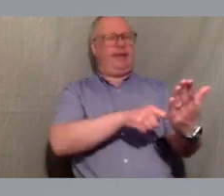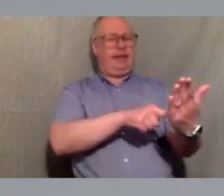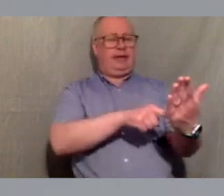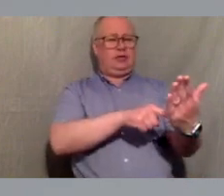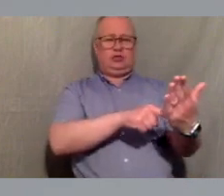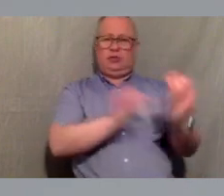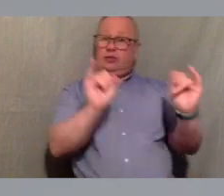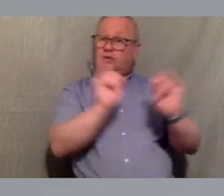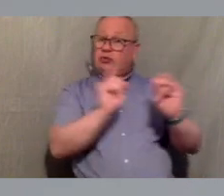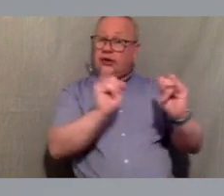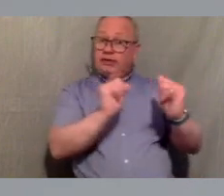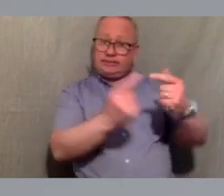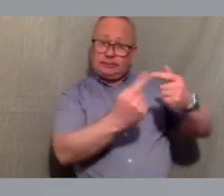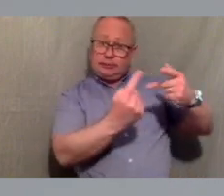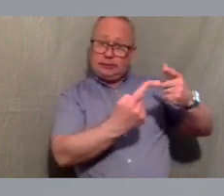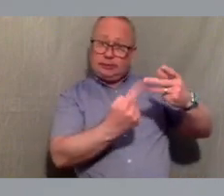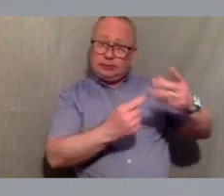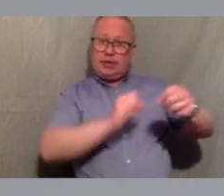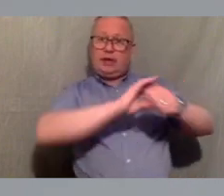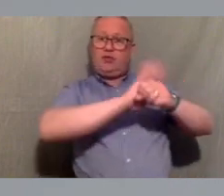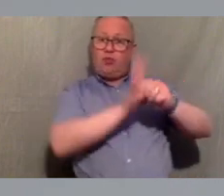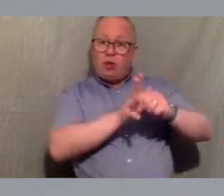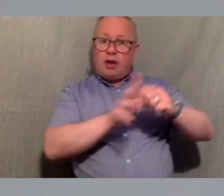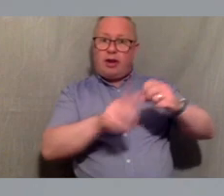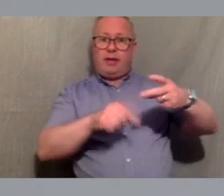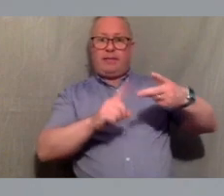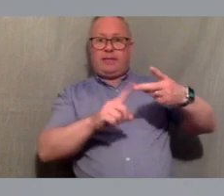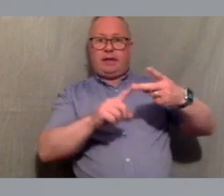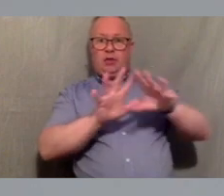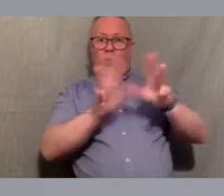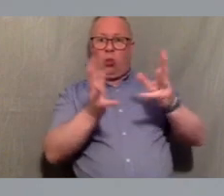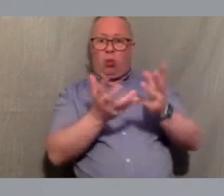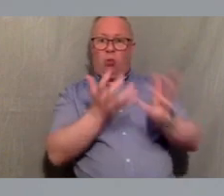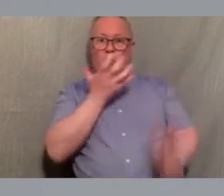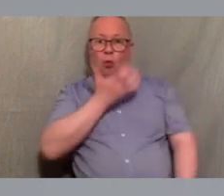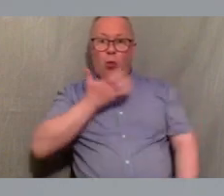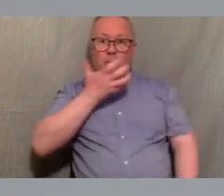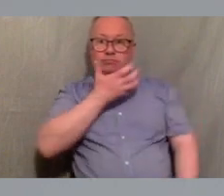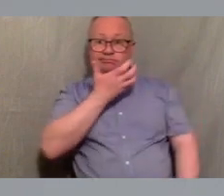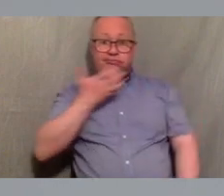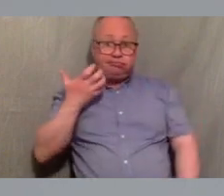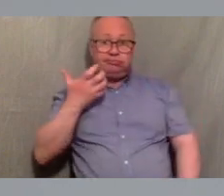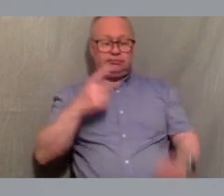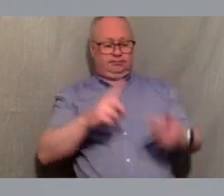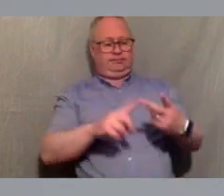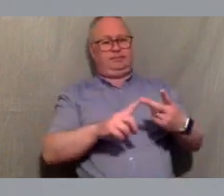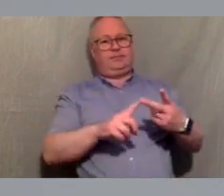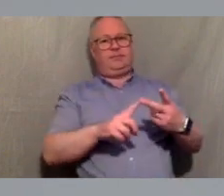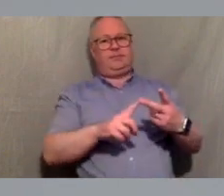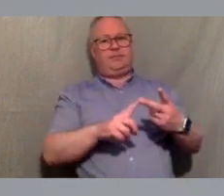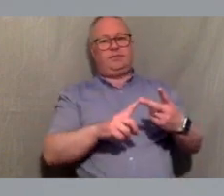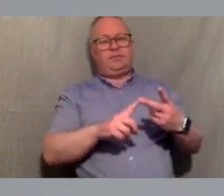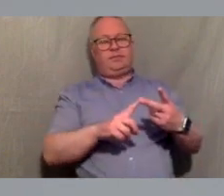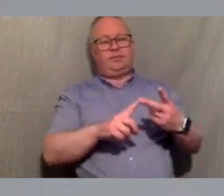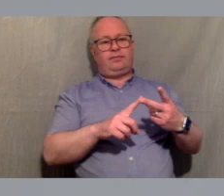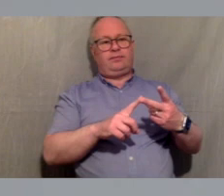uh both the corona pandemic and and also global heating and i think at this point it's a